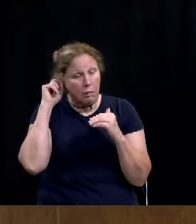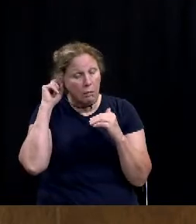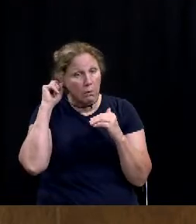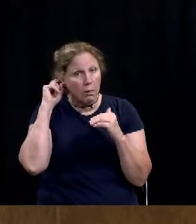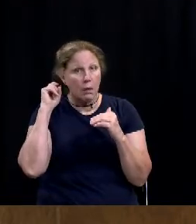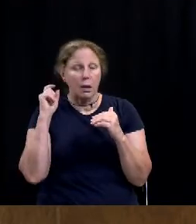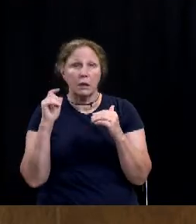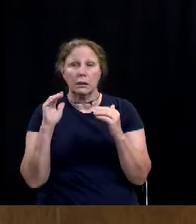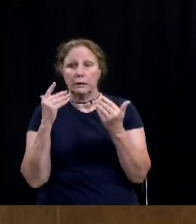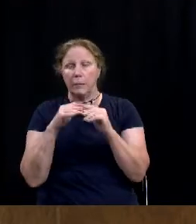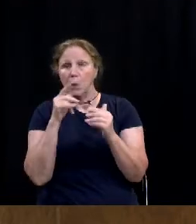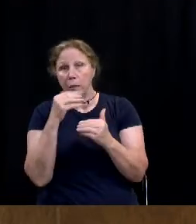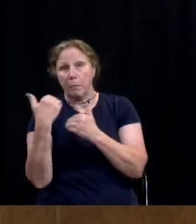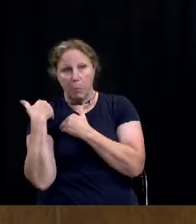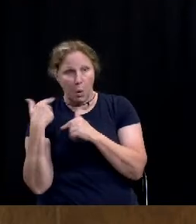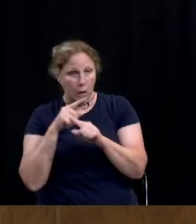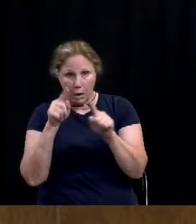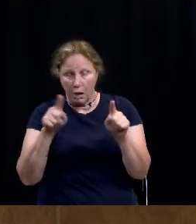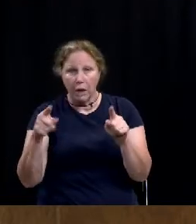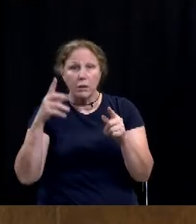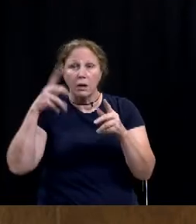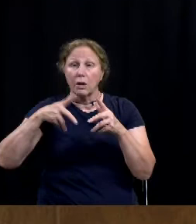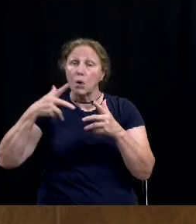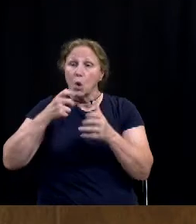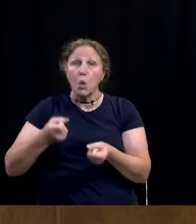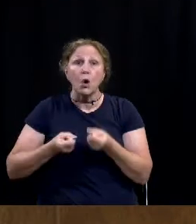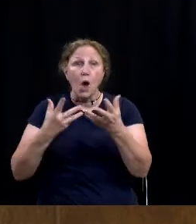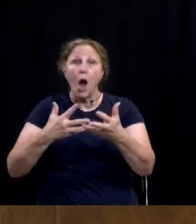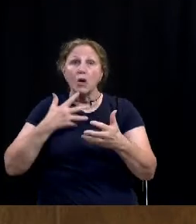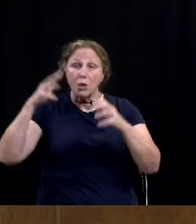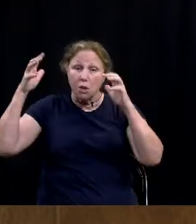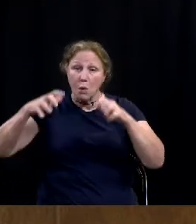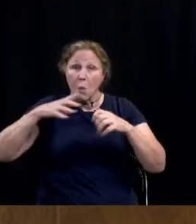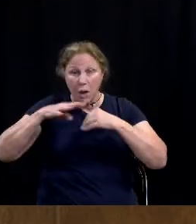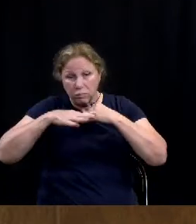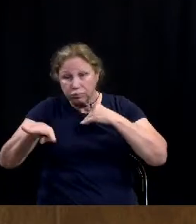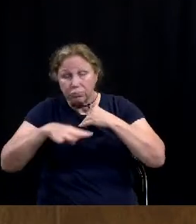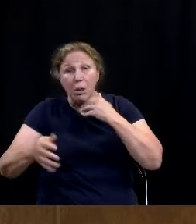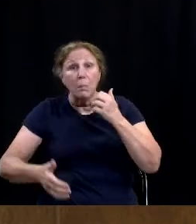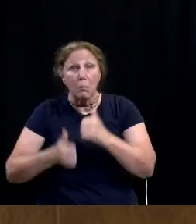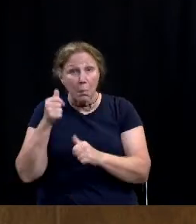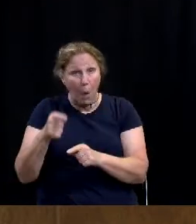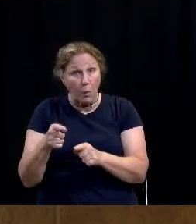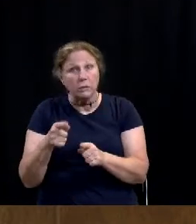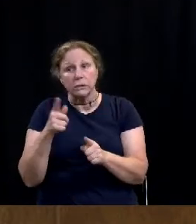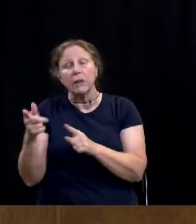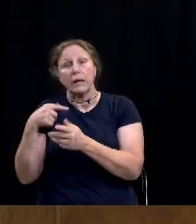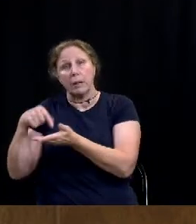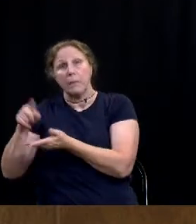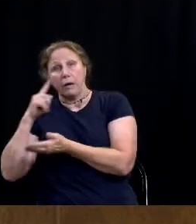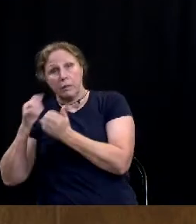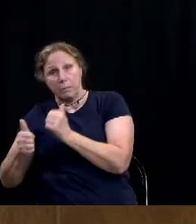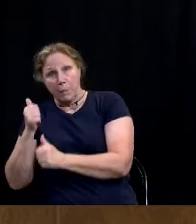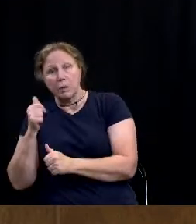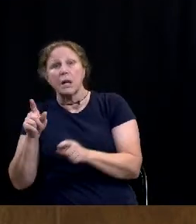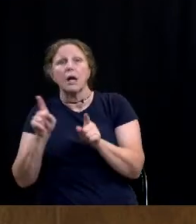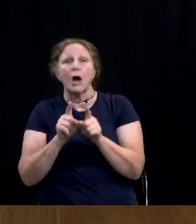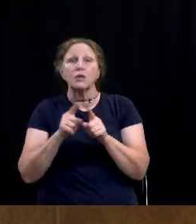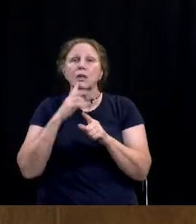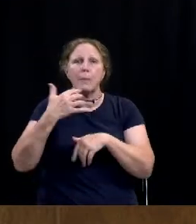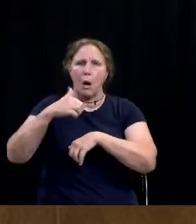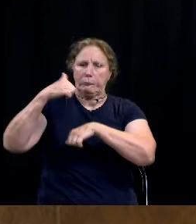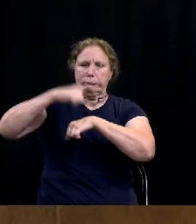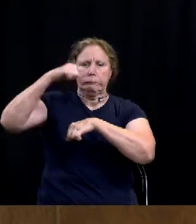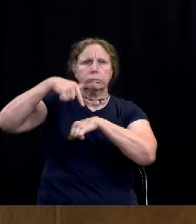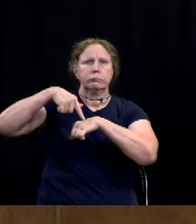to the burden placed on the drainage system for these fees, and it's based on impervious cover. So, again, I'm supportive